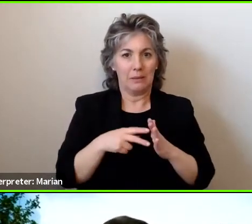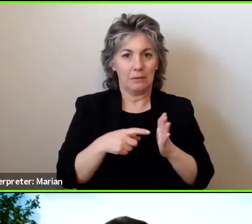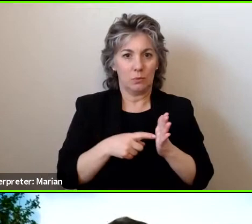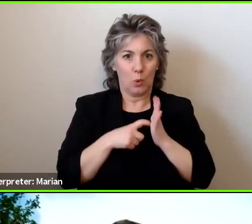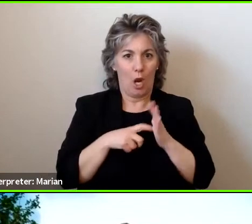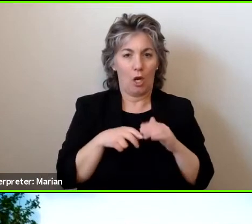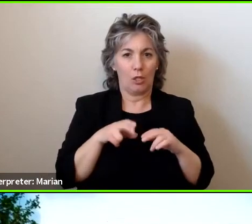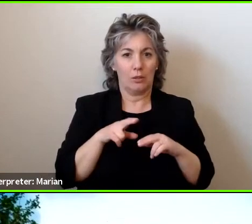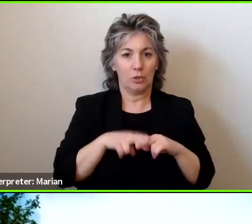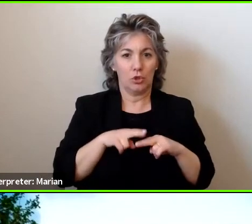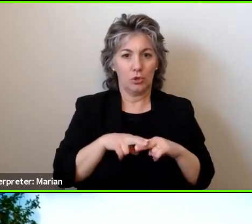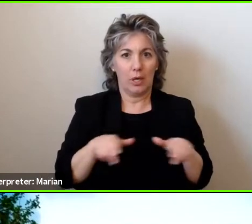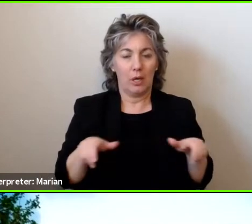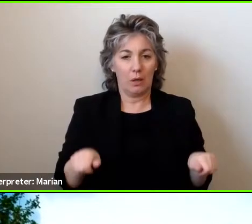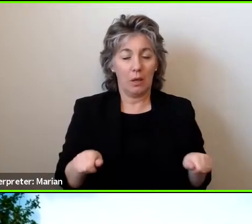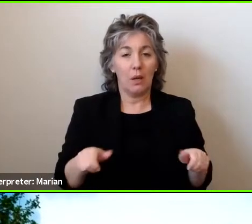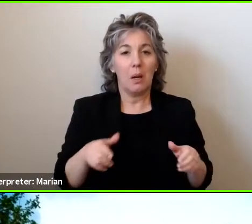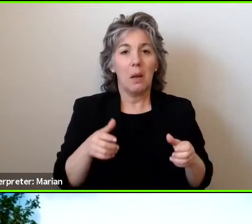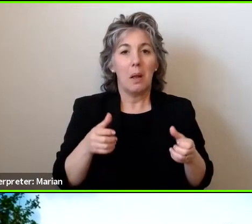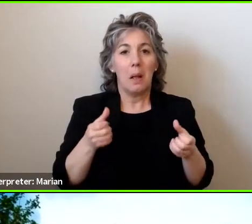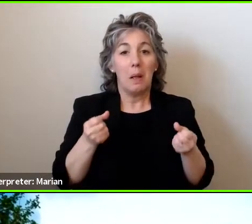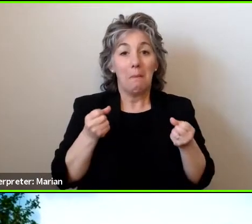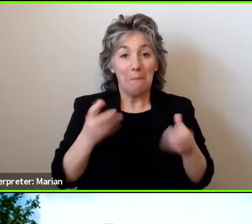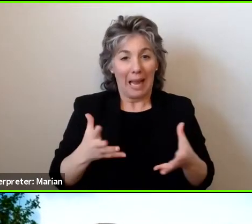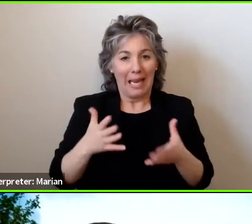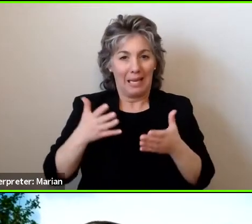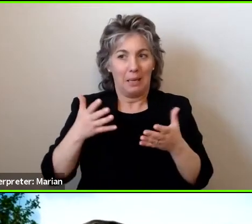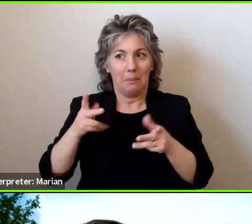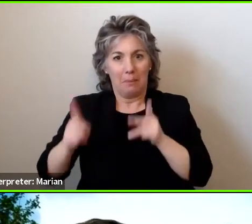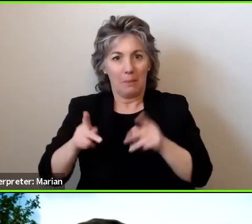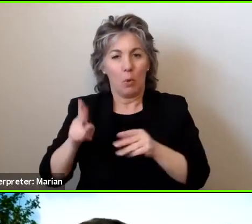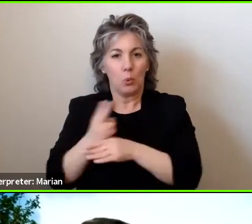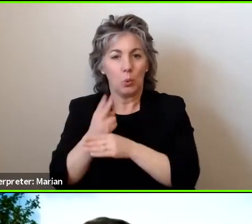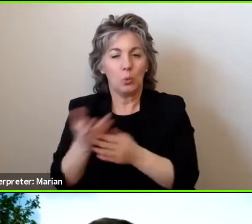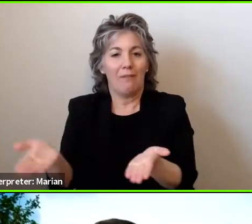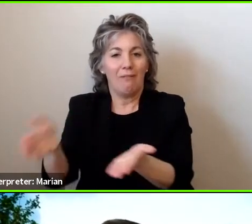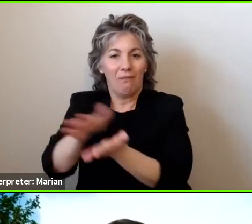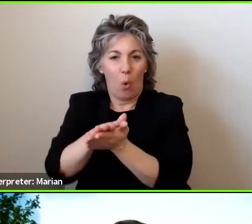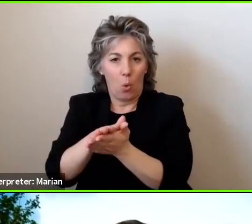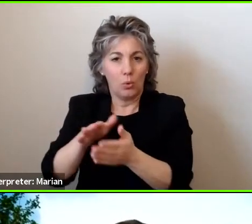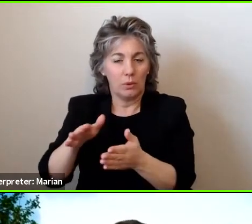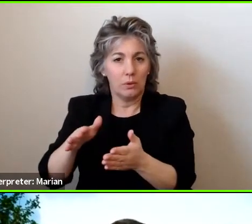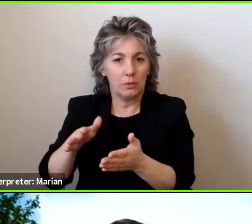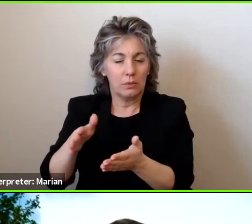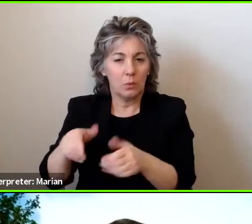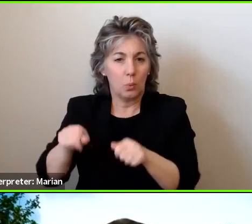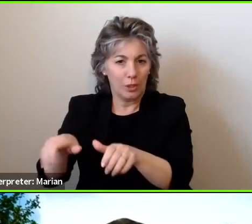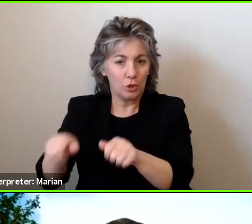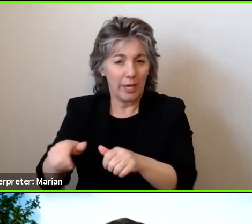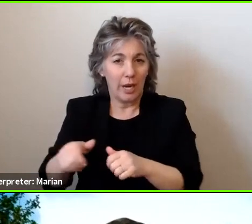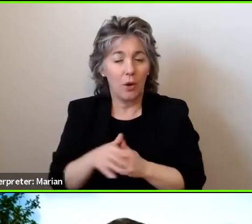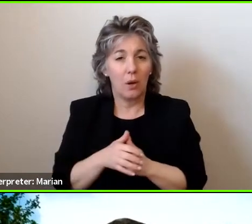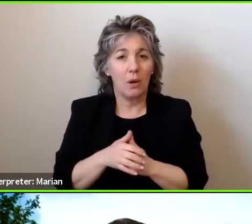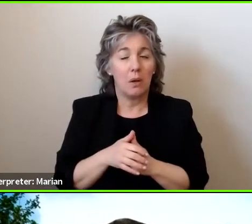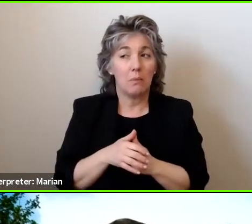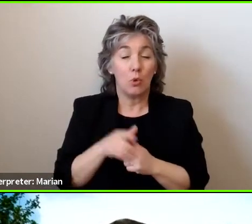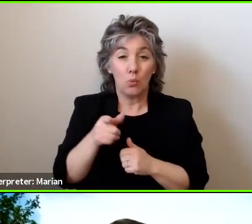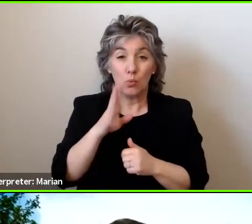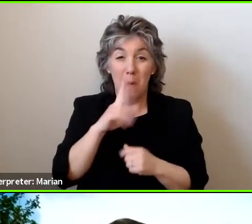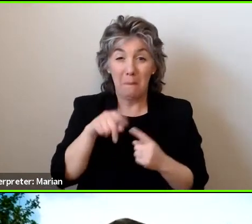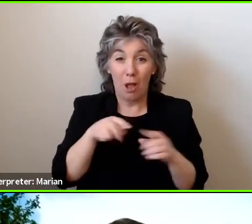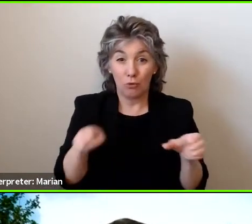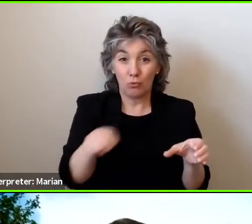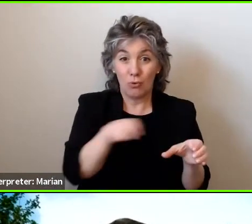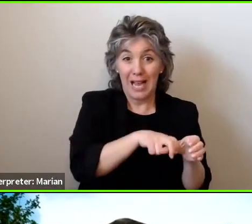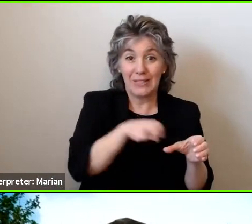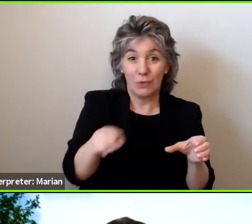a wide range of folks who are in folding chairs. But I guess if you're talking transfer, I mean, that's something that